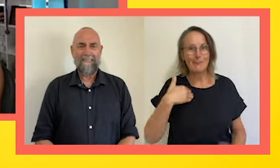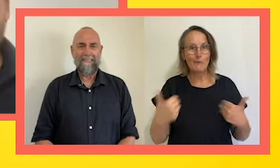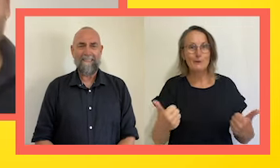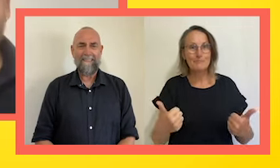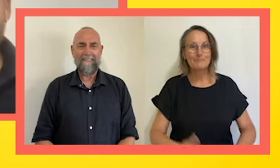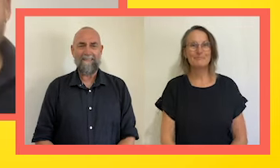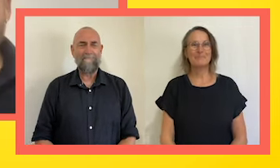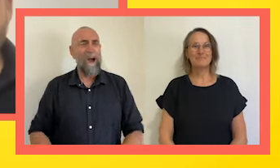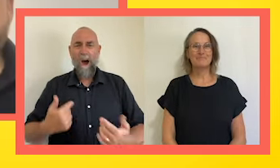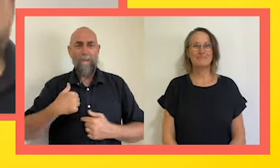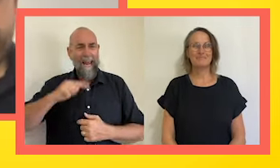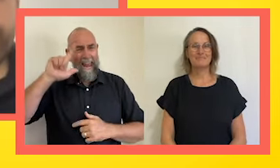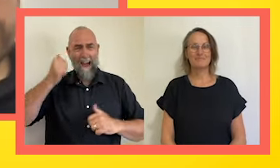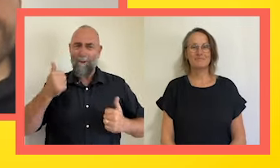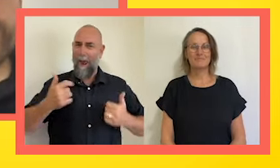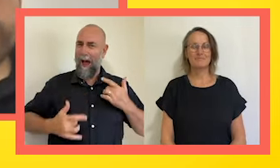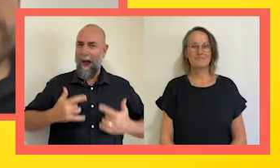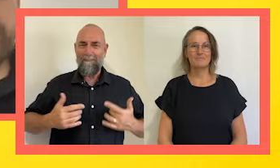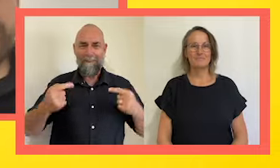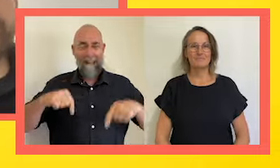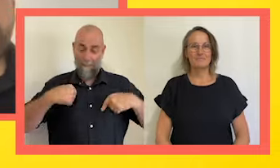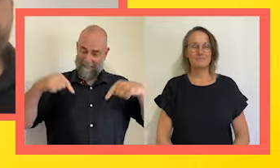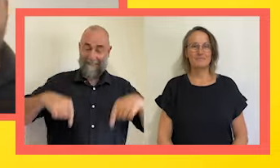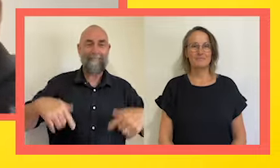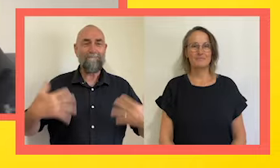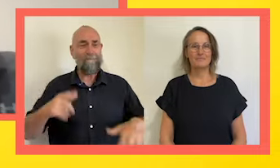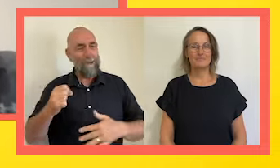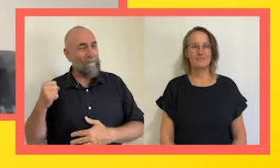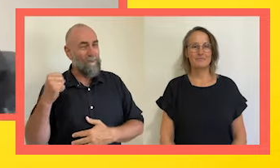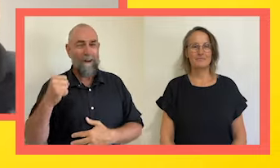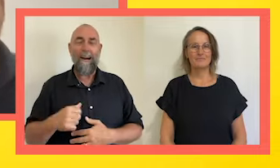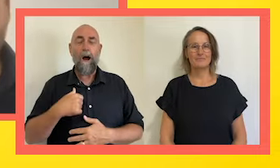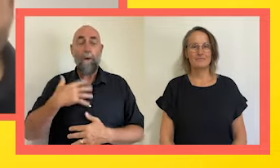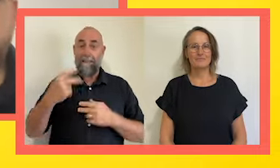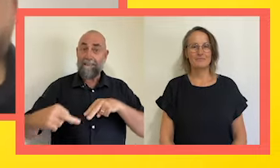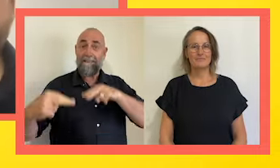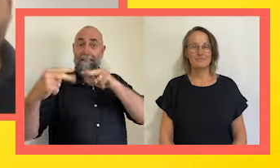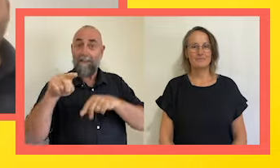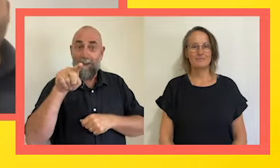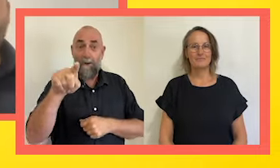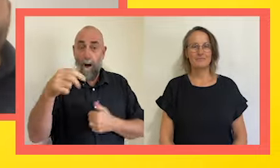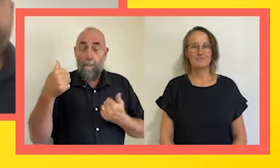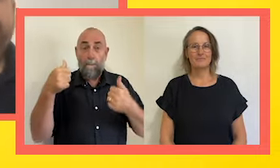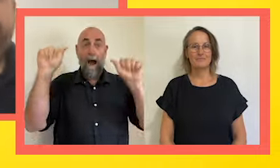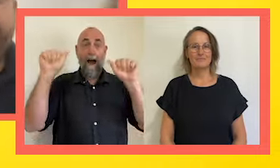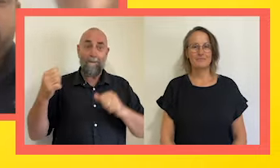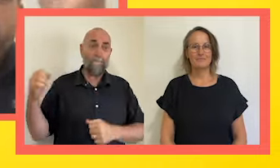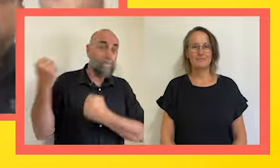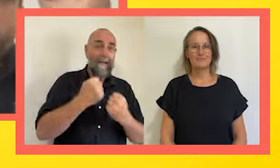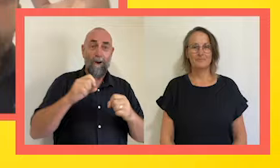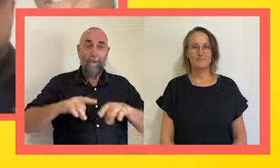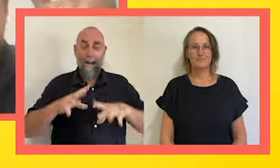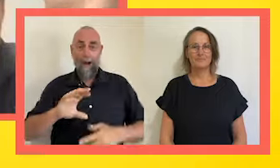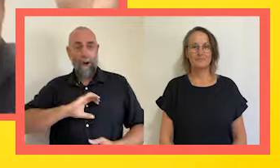We're loving life here at You Little Ripper, as we always are, especially when we get to see you bring home gold medals. I hear,